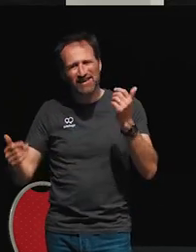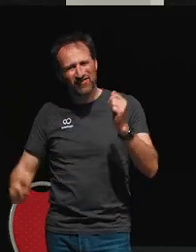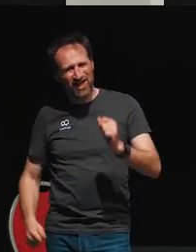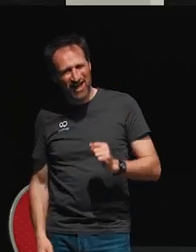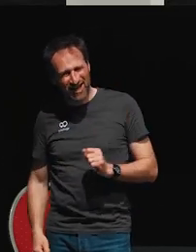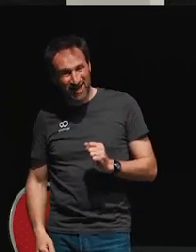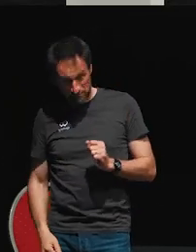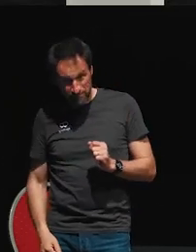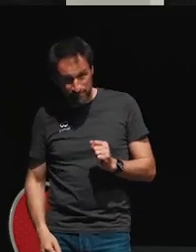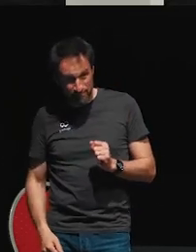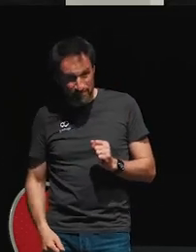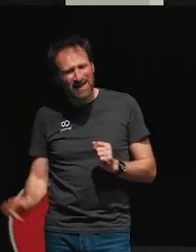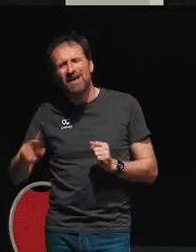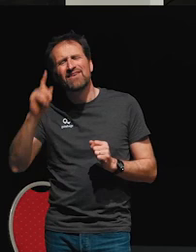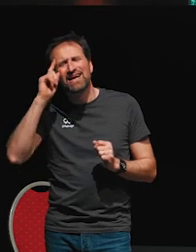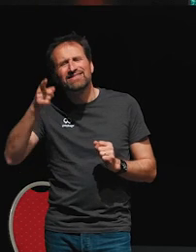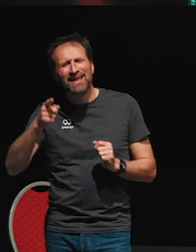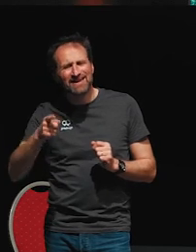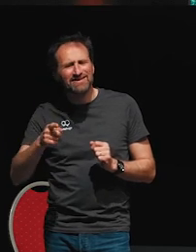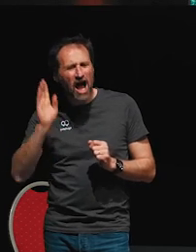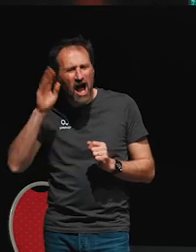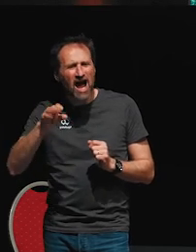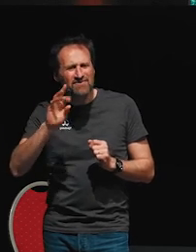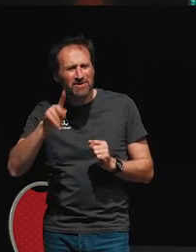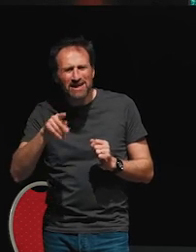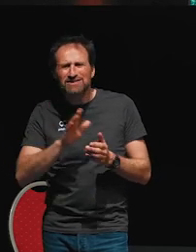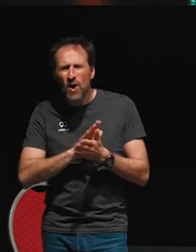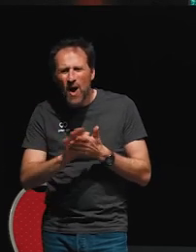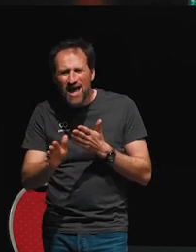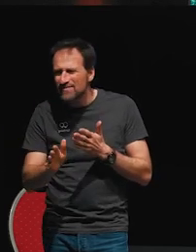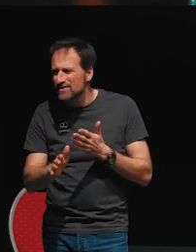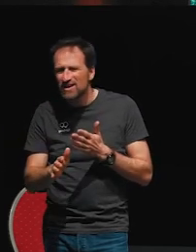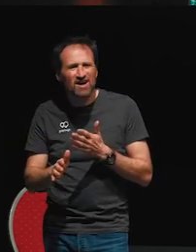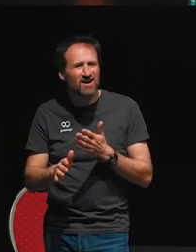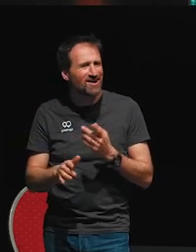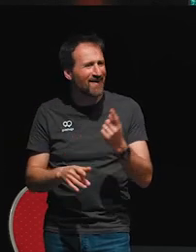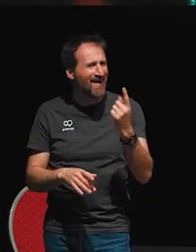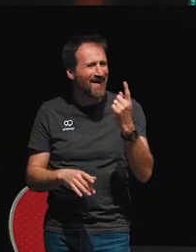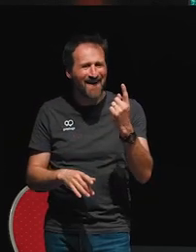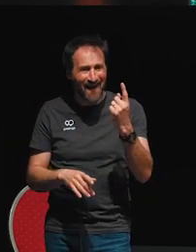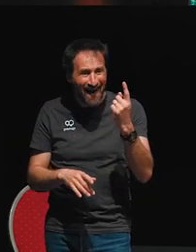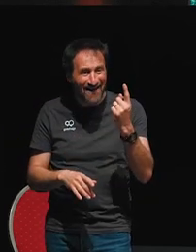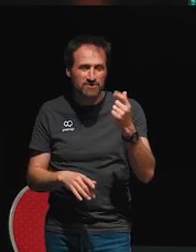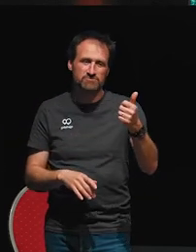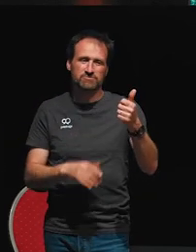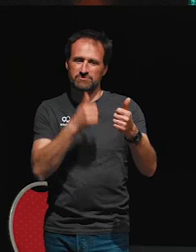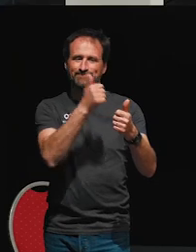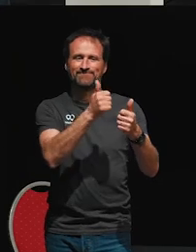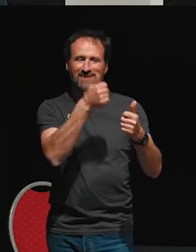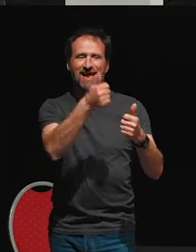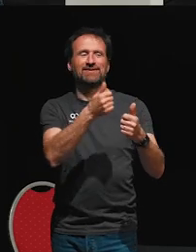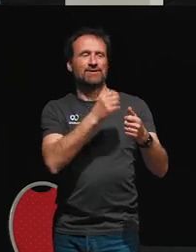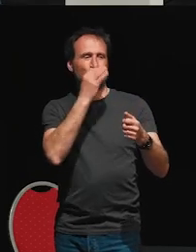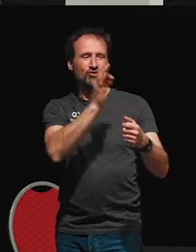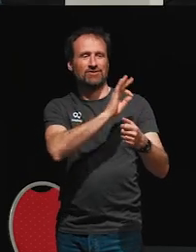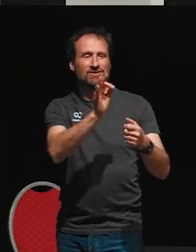Are you? Who's thinking that? I have one, you guys. I have one. It's okay. It's